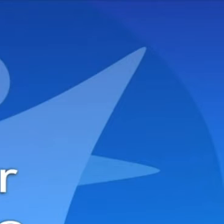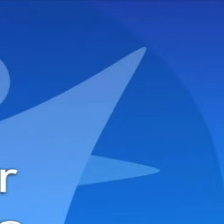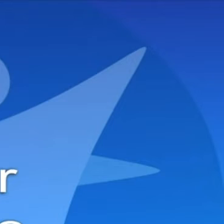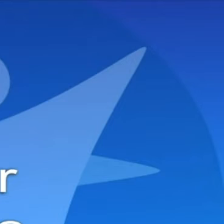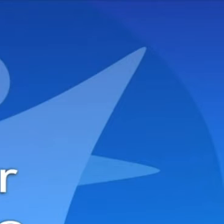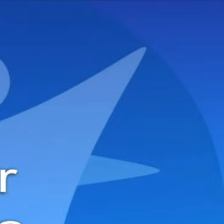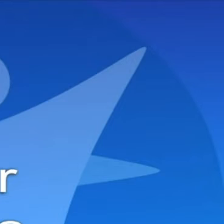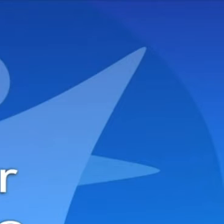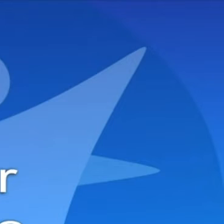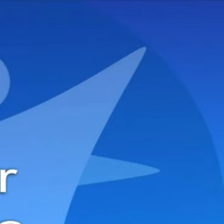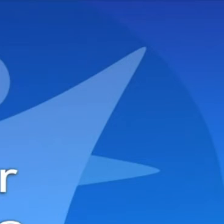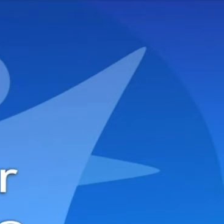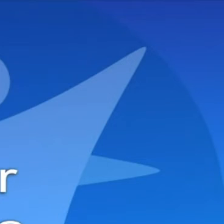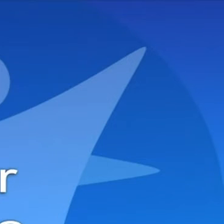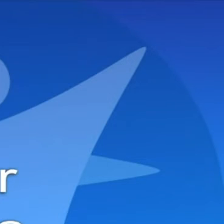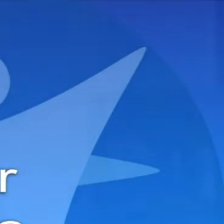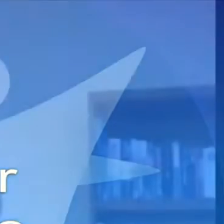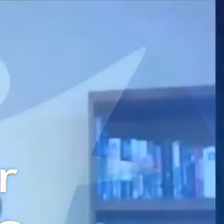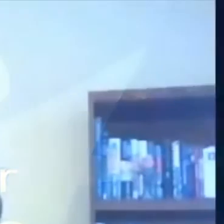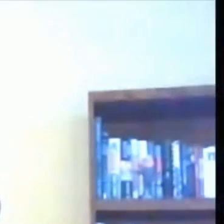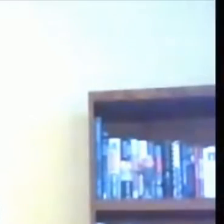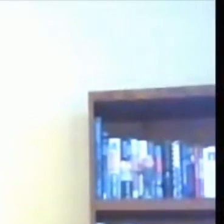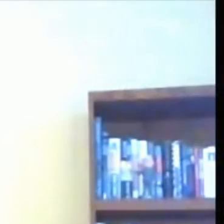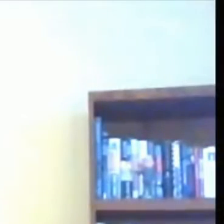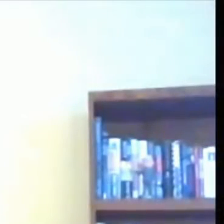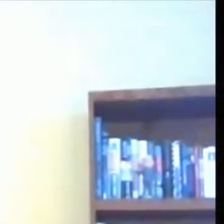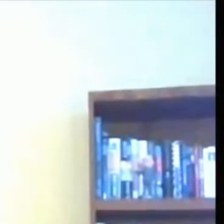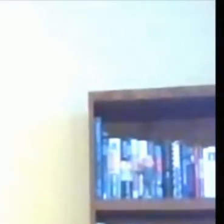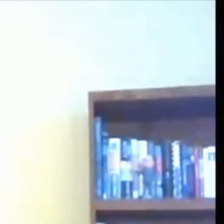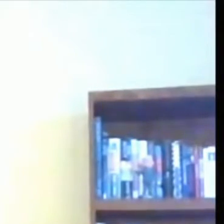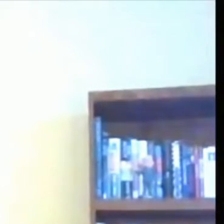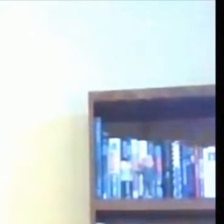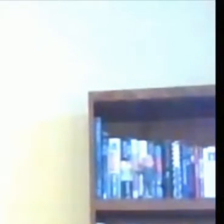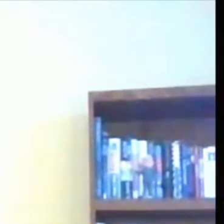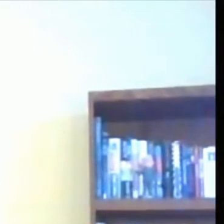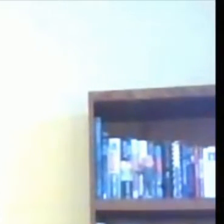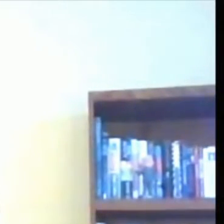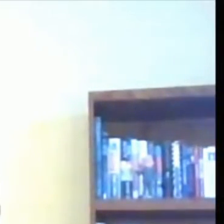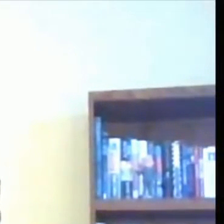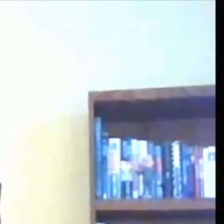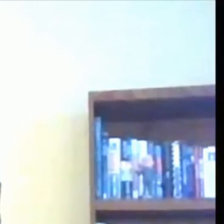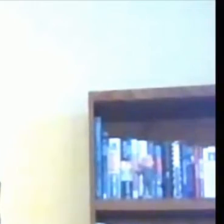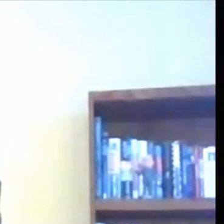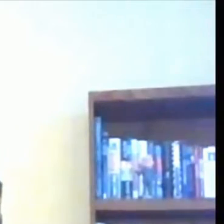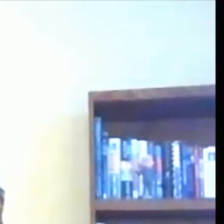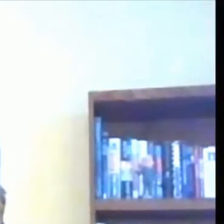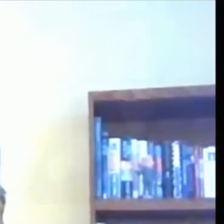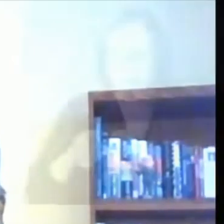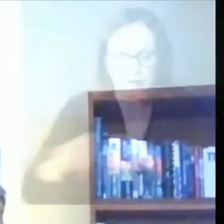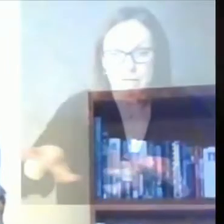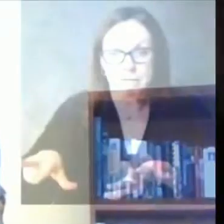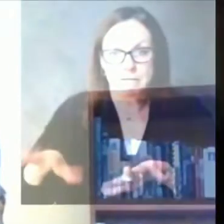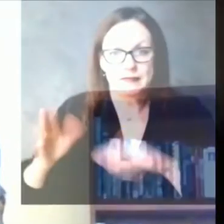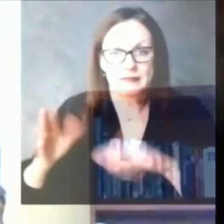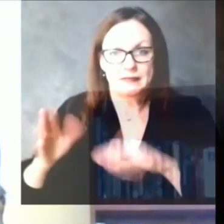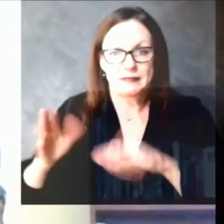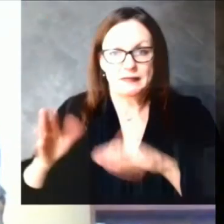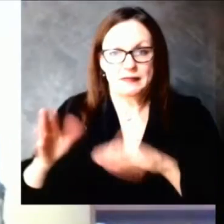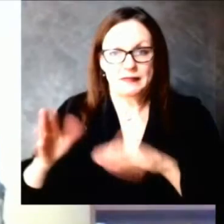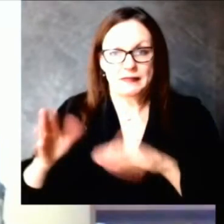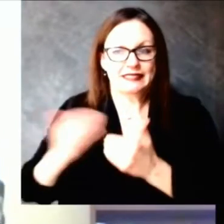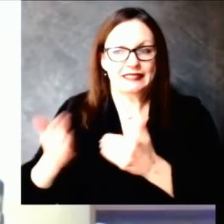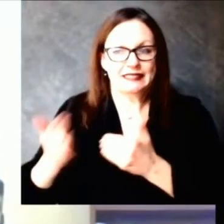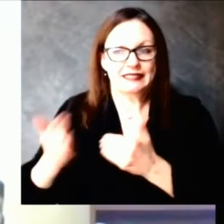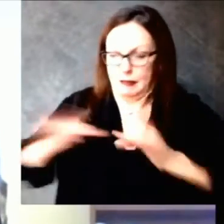has been seen to be particularly high often in correctional settings where people are